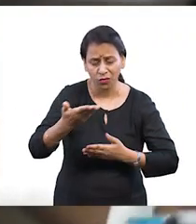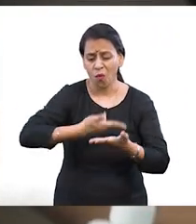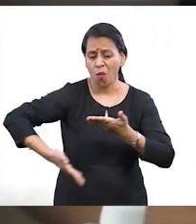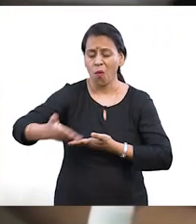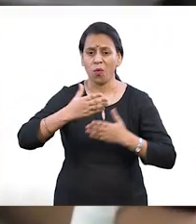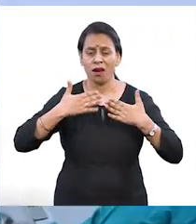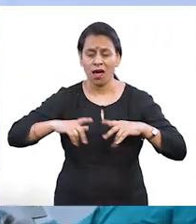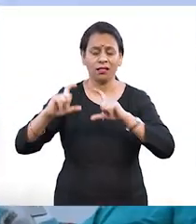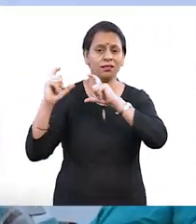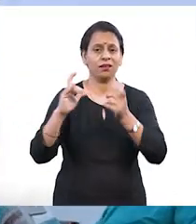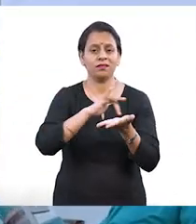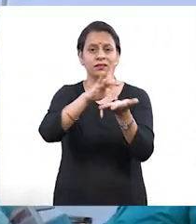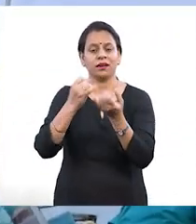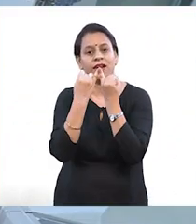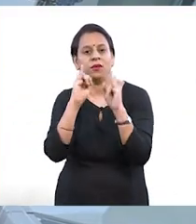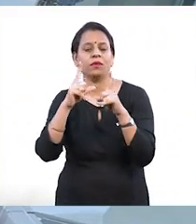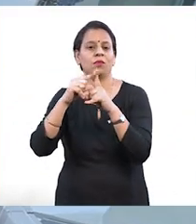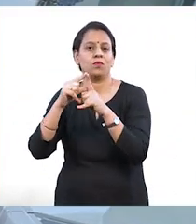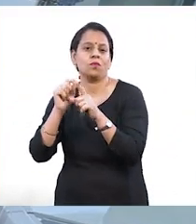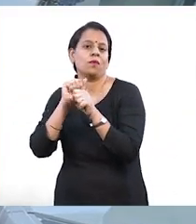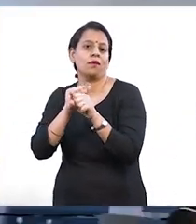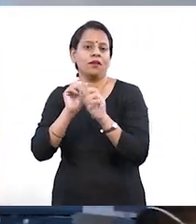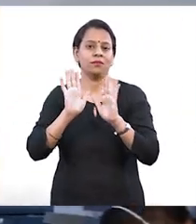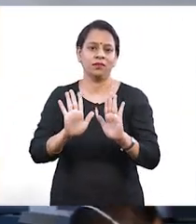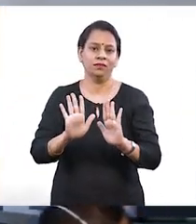the country is on the path of self-reliance in the healthcare.